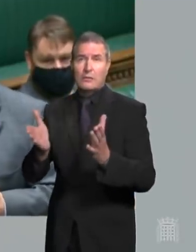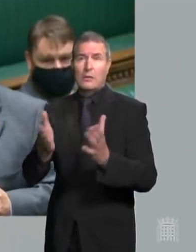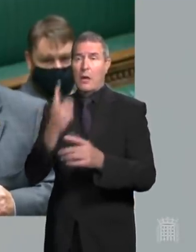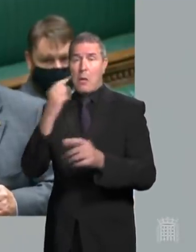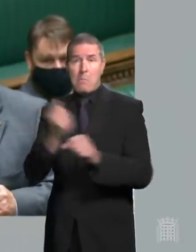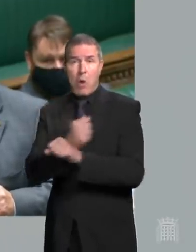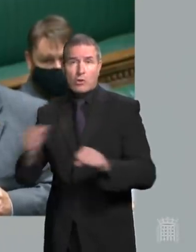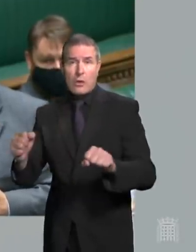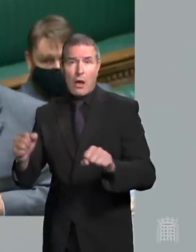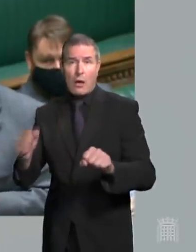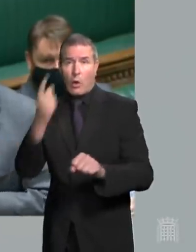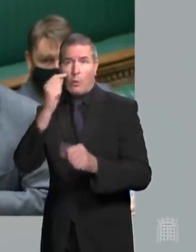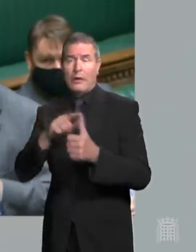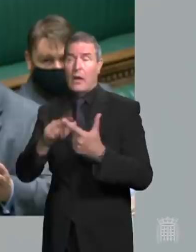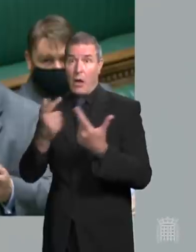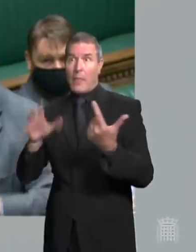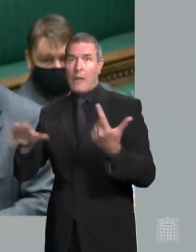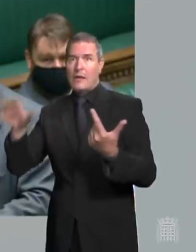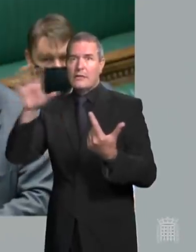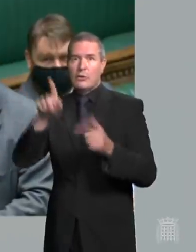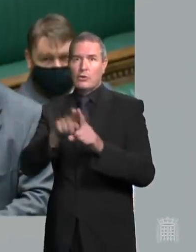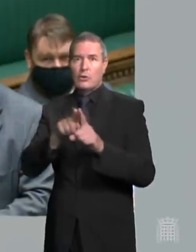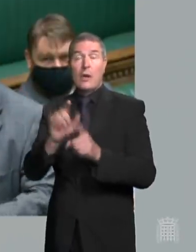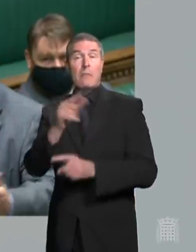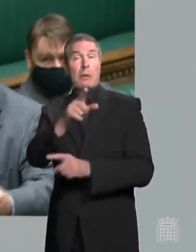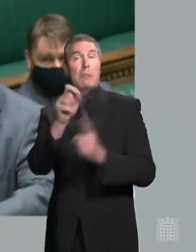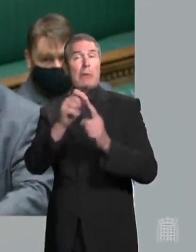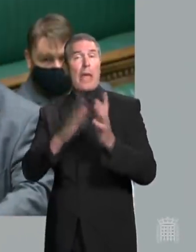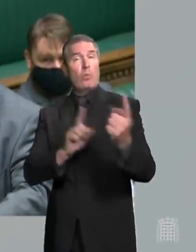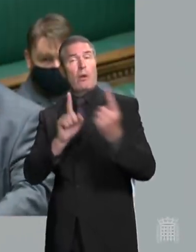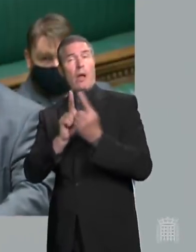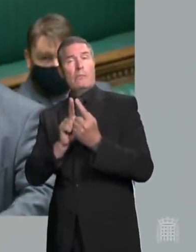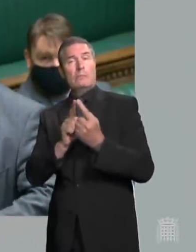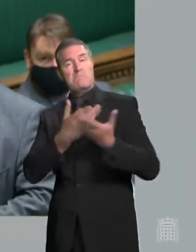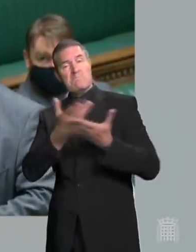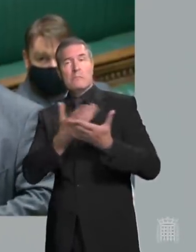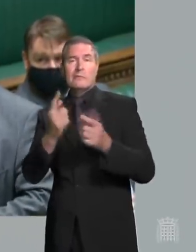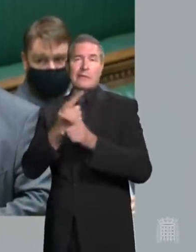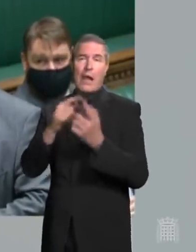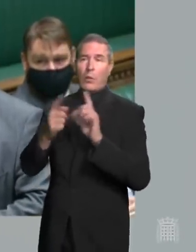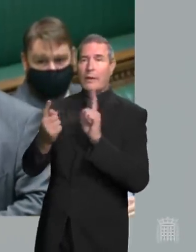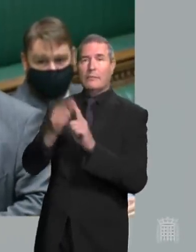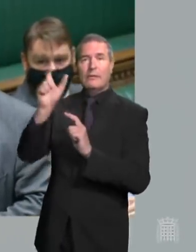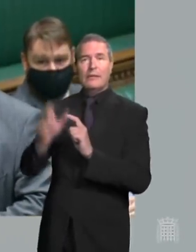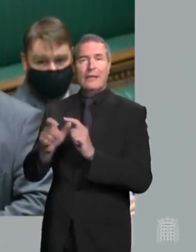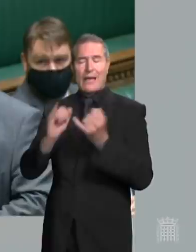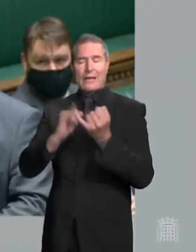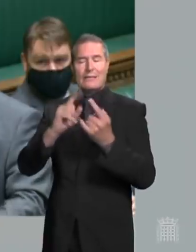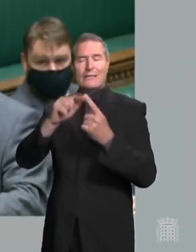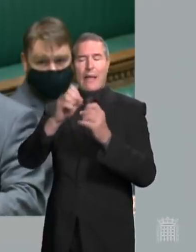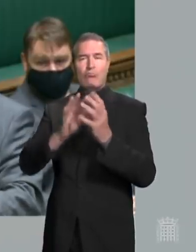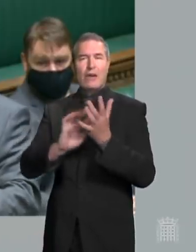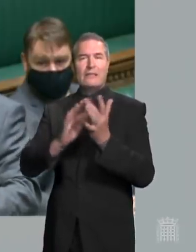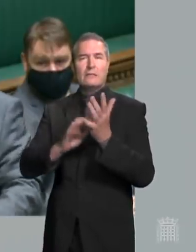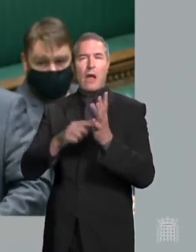the Holocaust, in Rwanda and many other places. And perhaps the Prime Minister will meet with me to discuss how we can help the Severin Itza charity here in the UK.